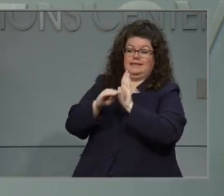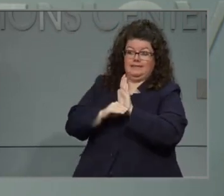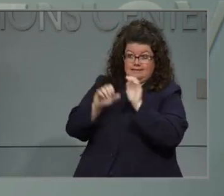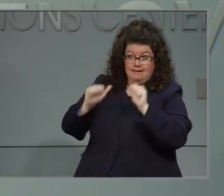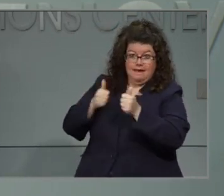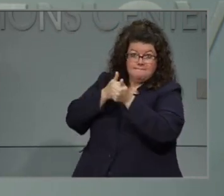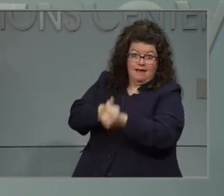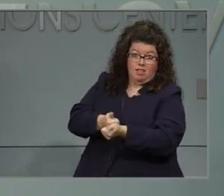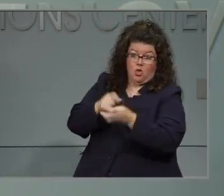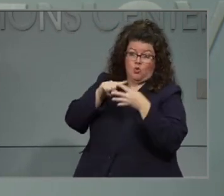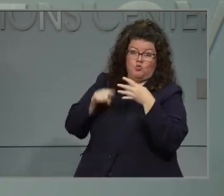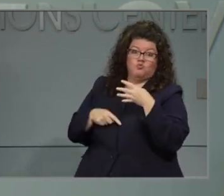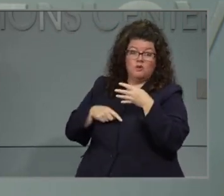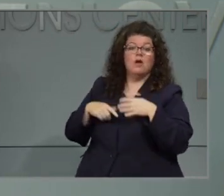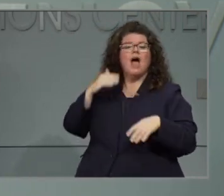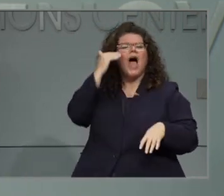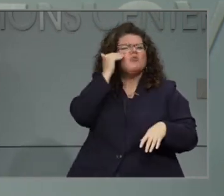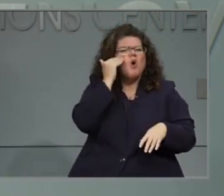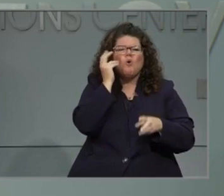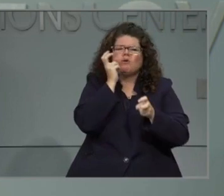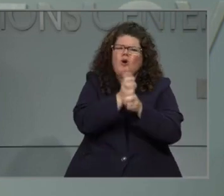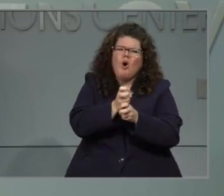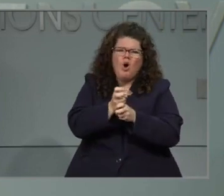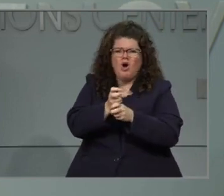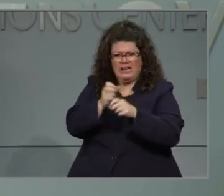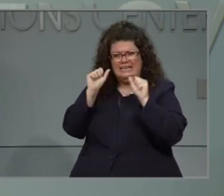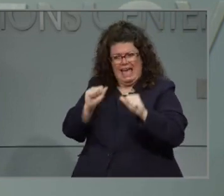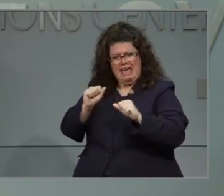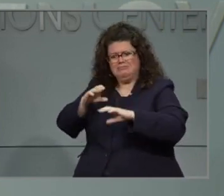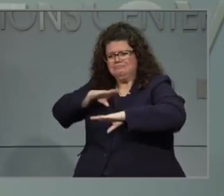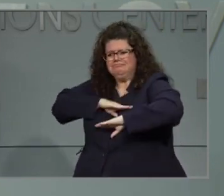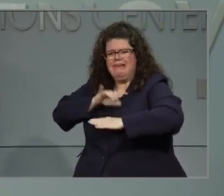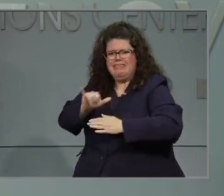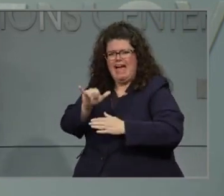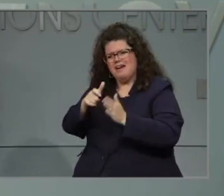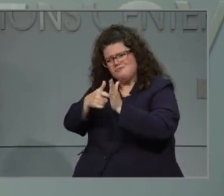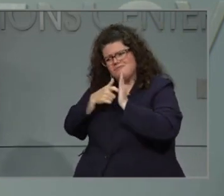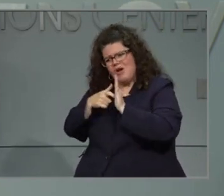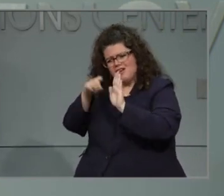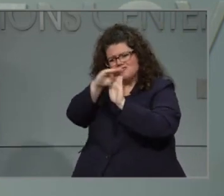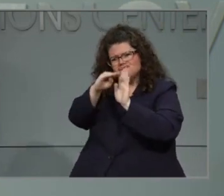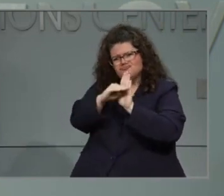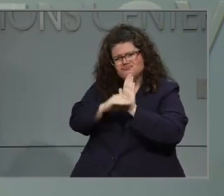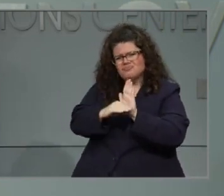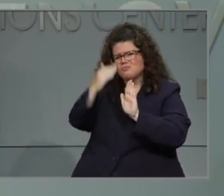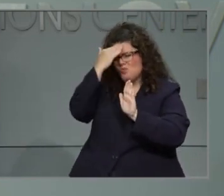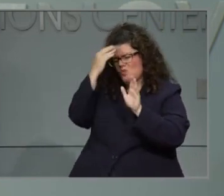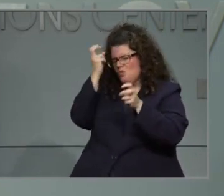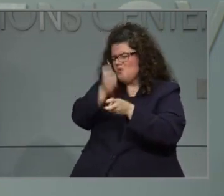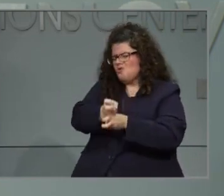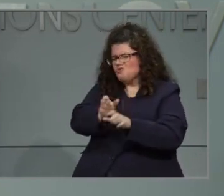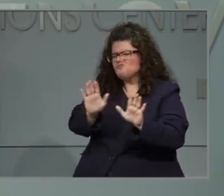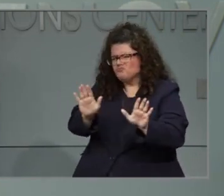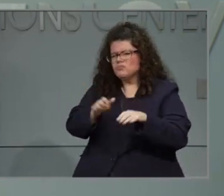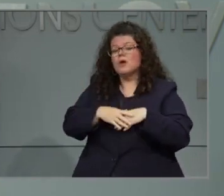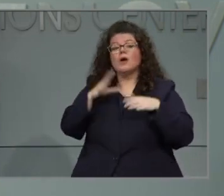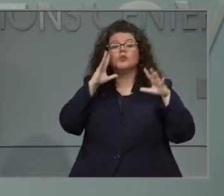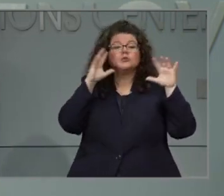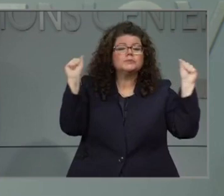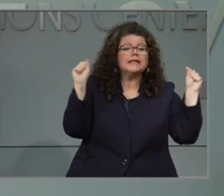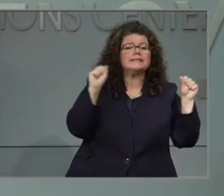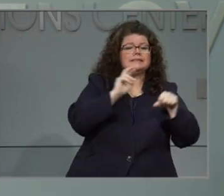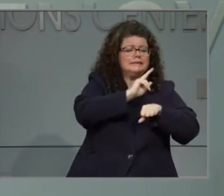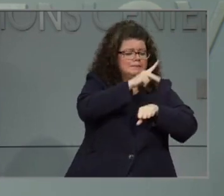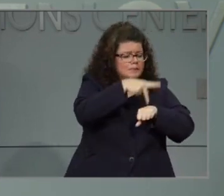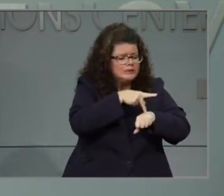the toolkit. And I know it is hard work to get those safety protocols in place. I know that our superintendents, our principals, our